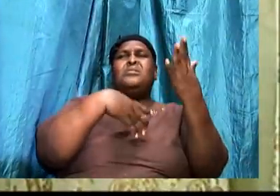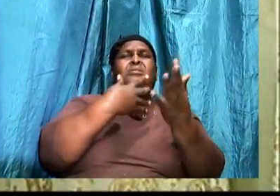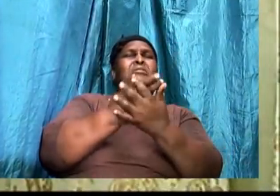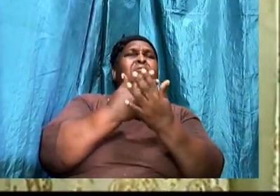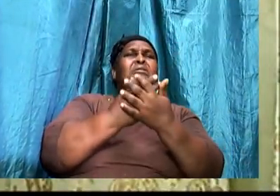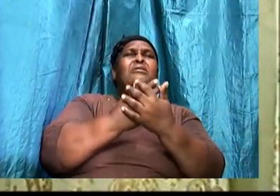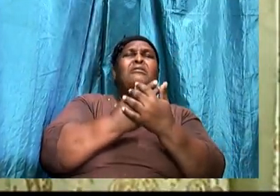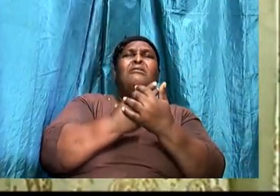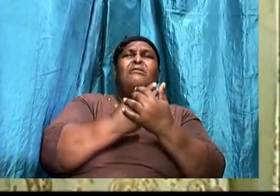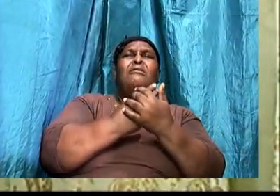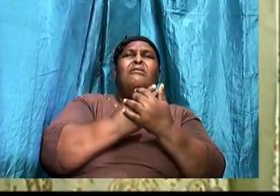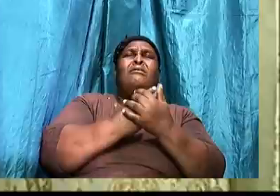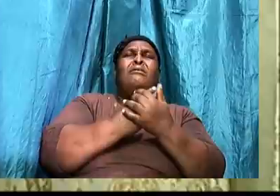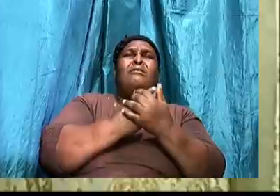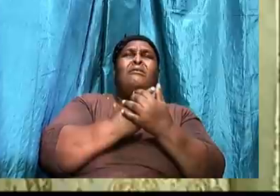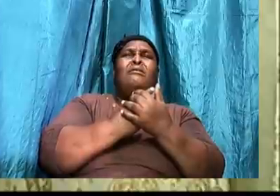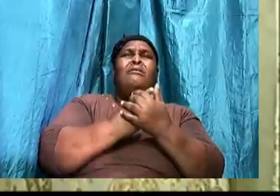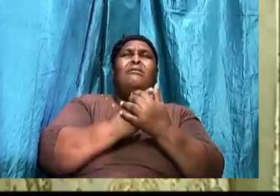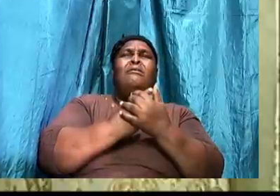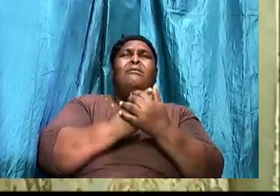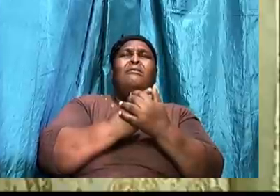For every sin. We commit.